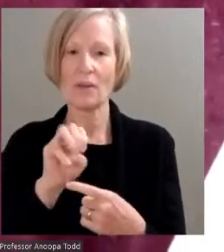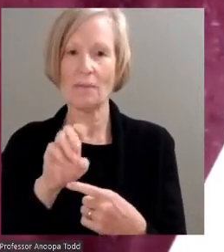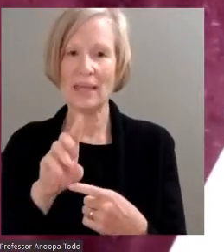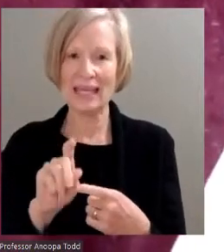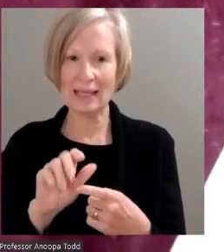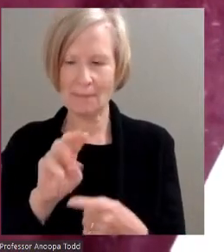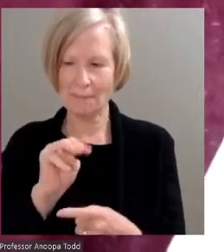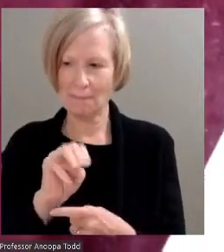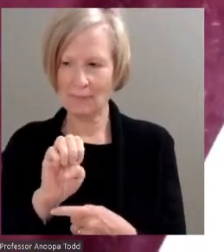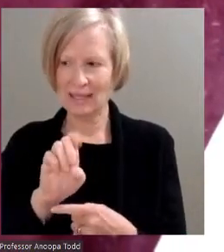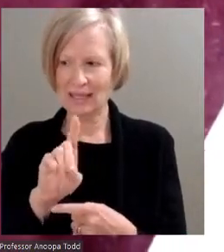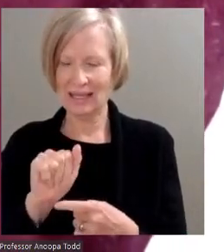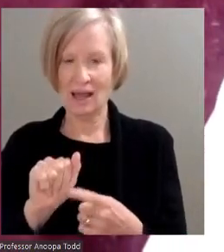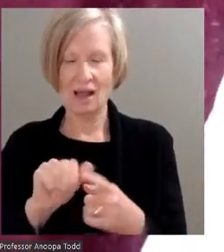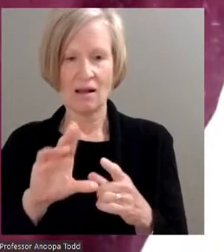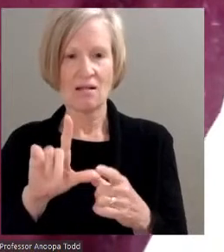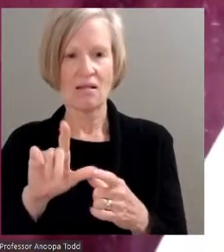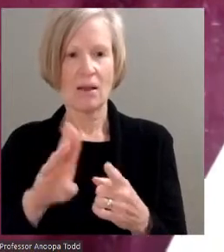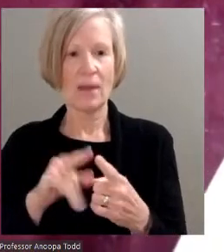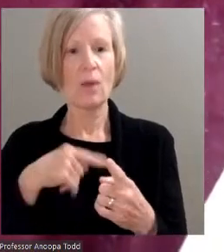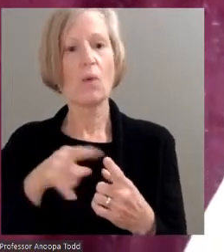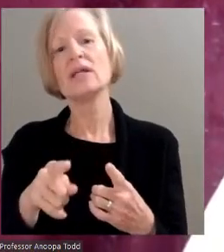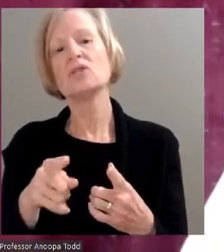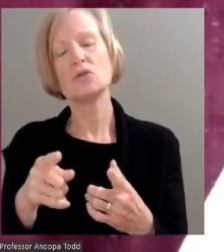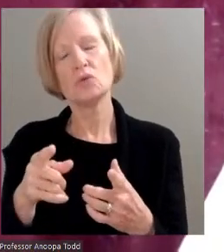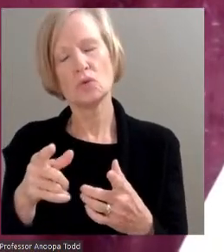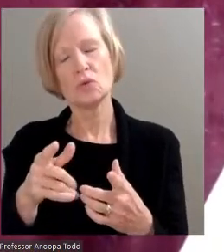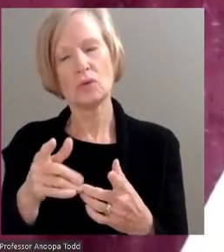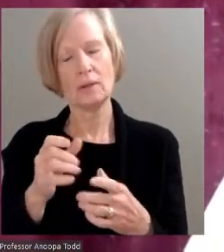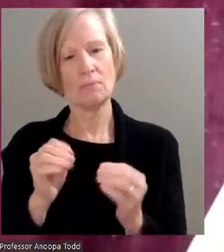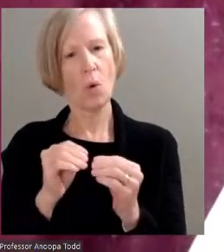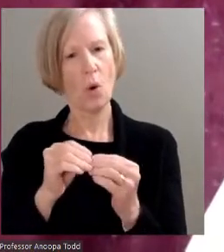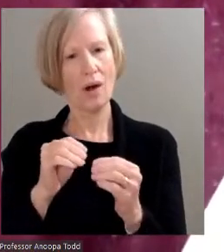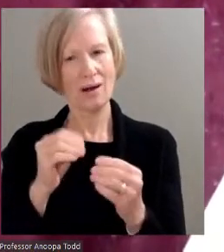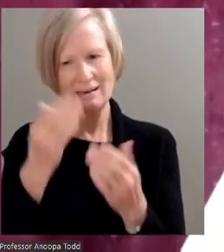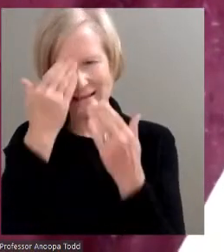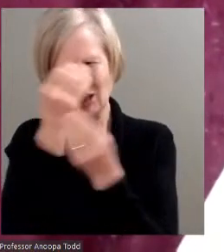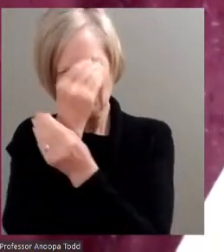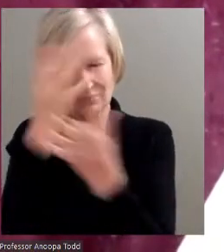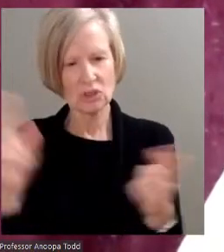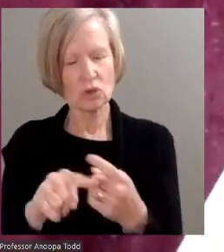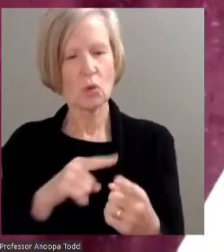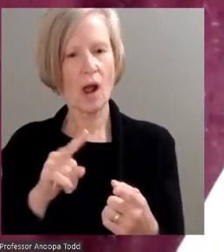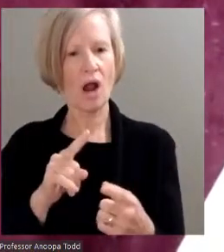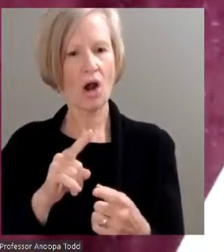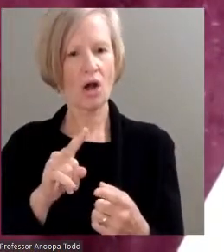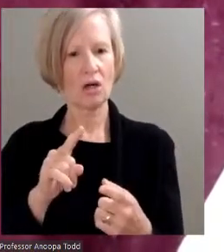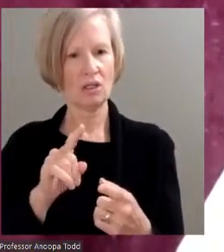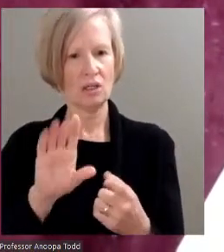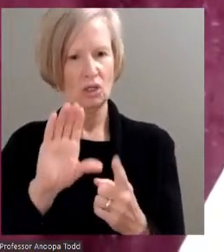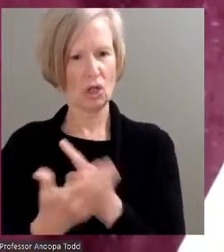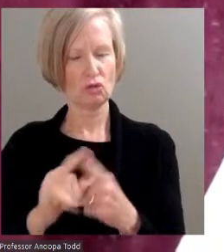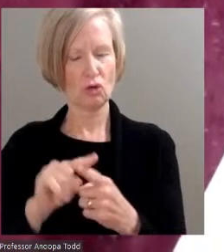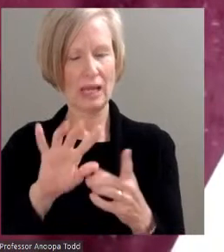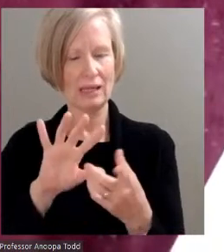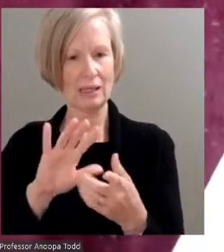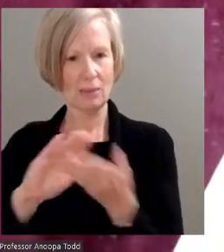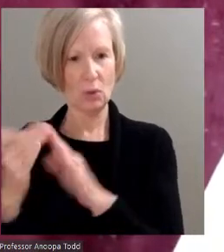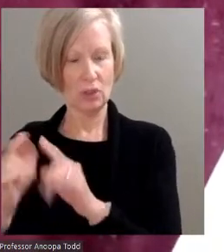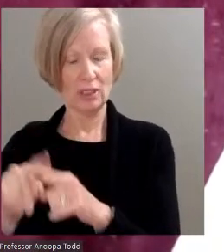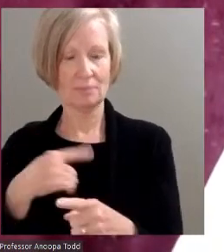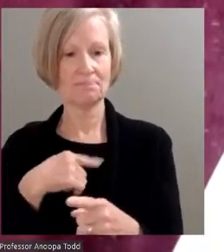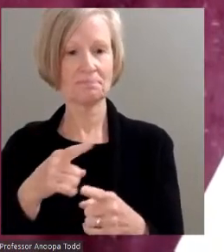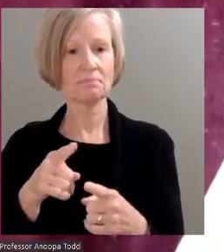plan to expand knowledge of our cultures to our students and community. I stand for the mission of Mott Community College providing